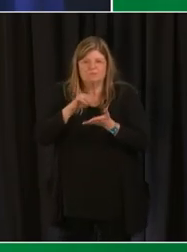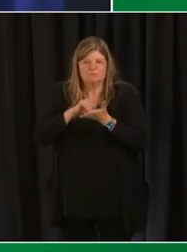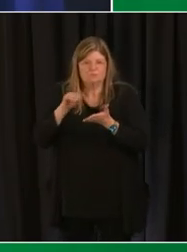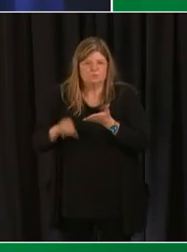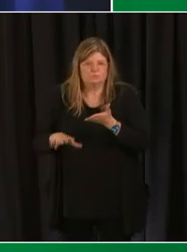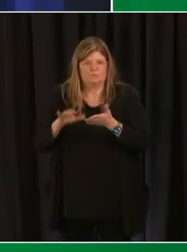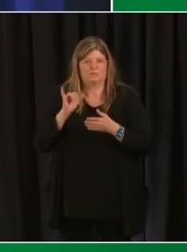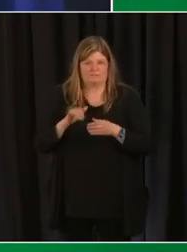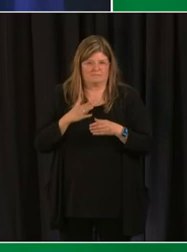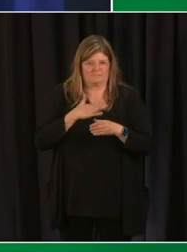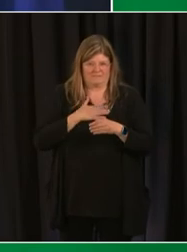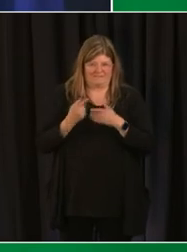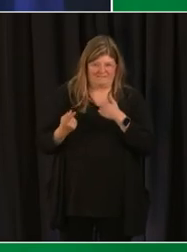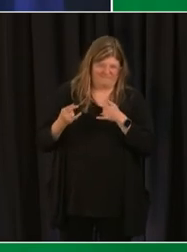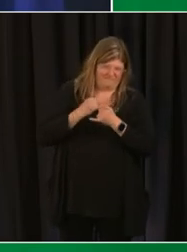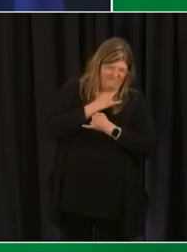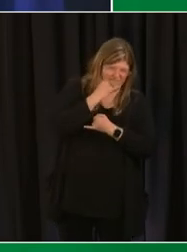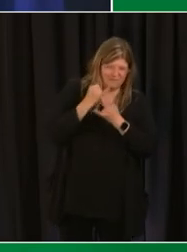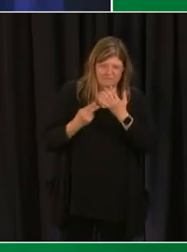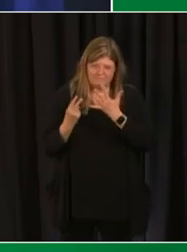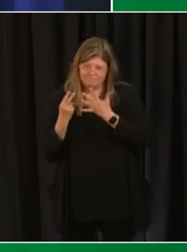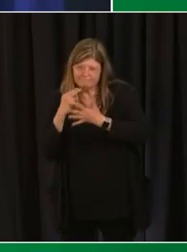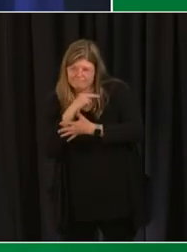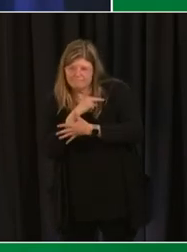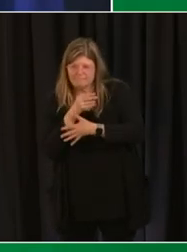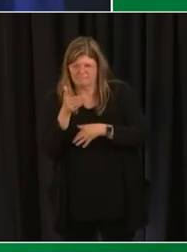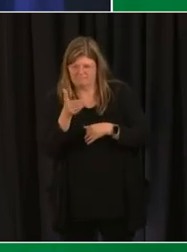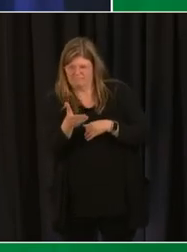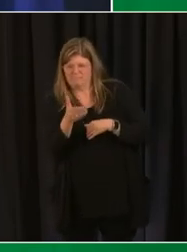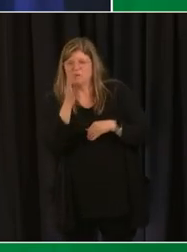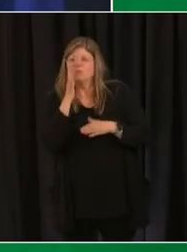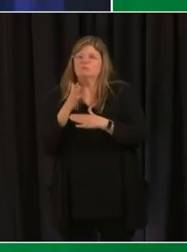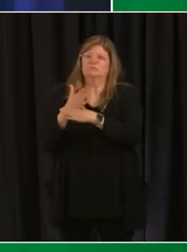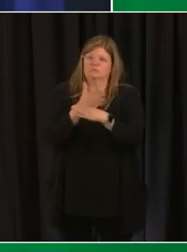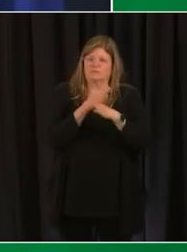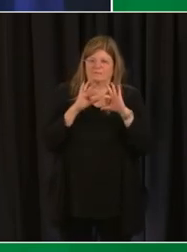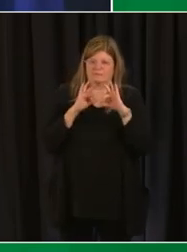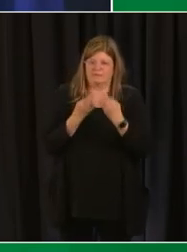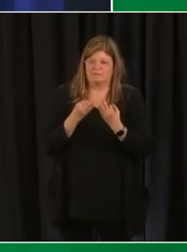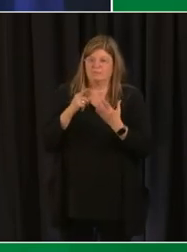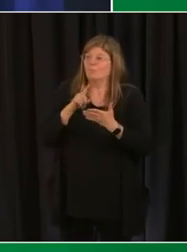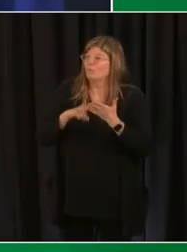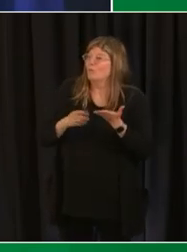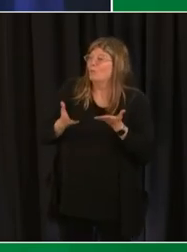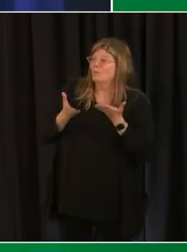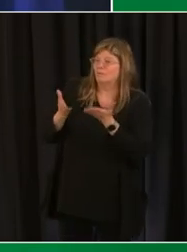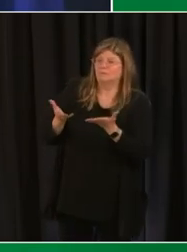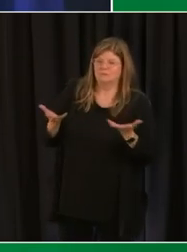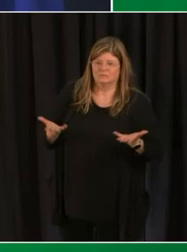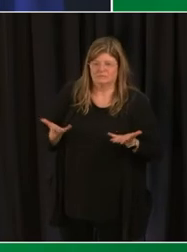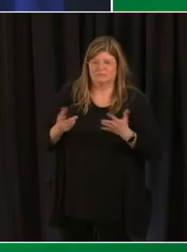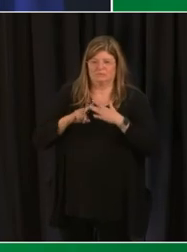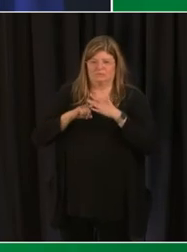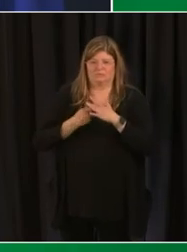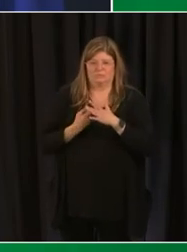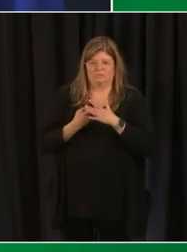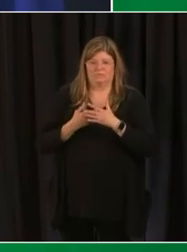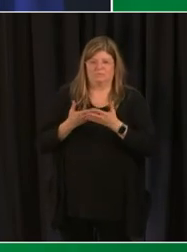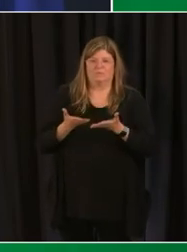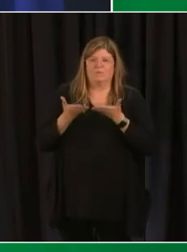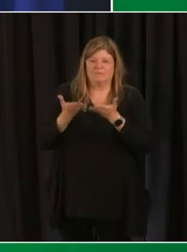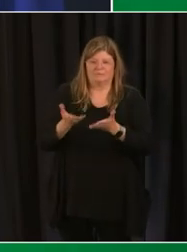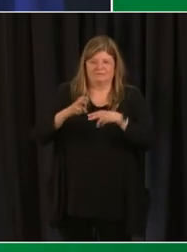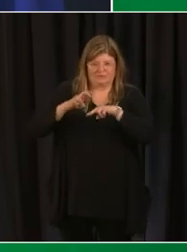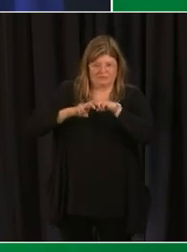finalized throughout this month and we'll be able to share with families what those offerings are and start to begin offering